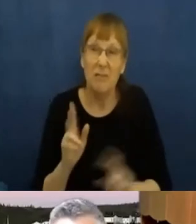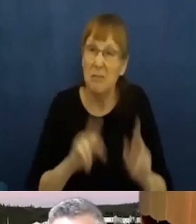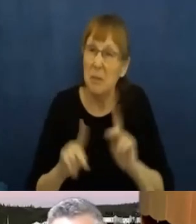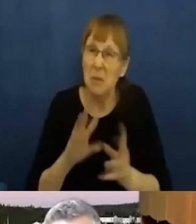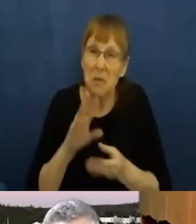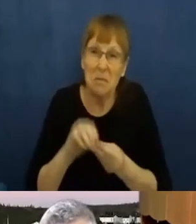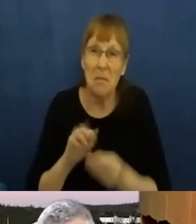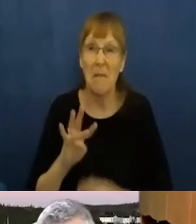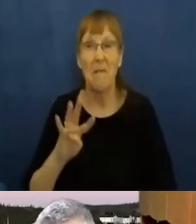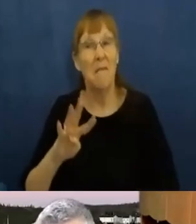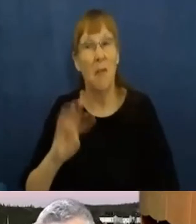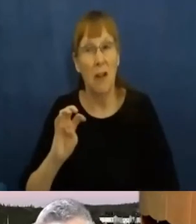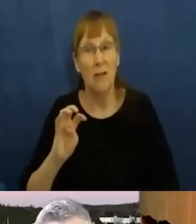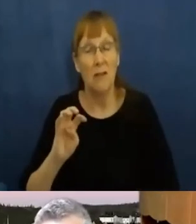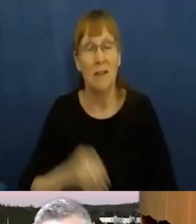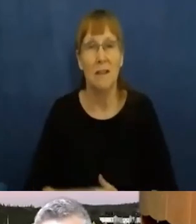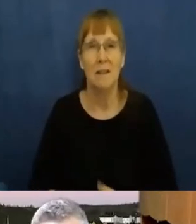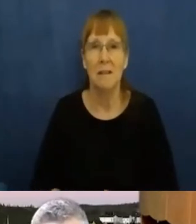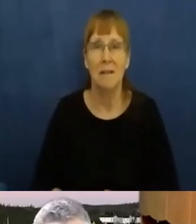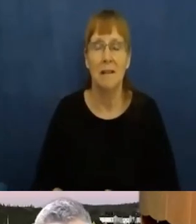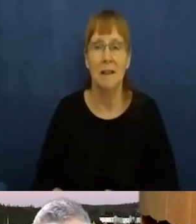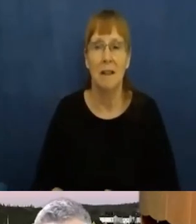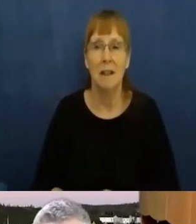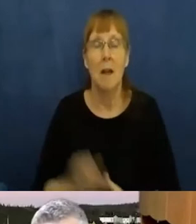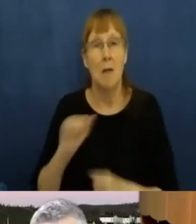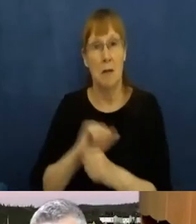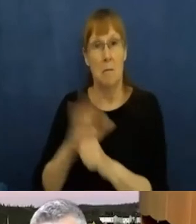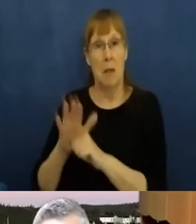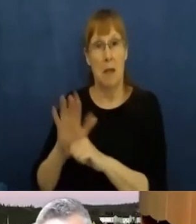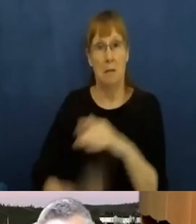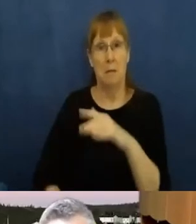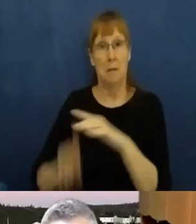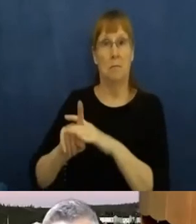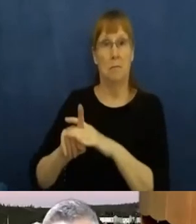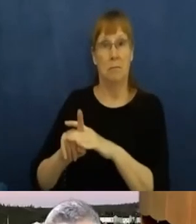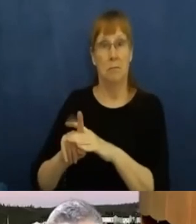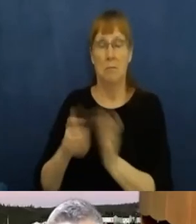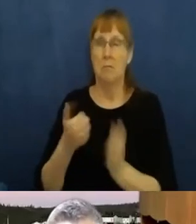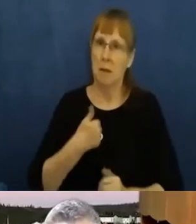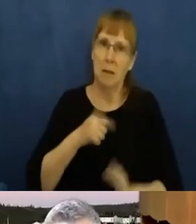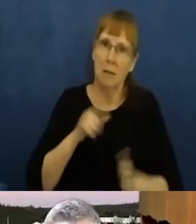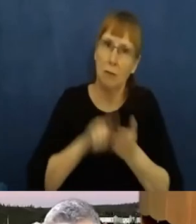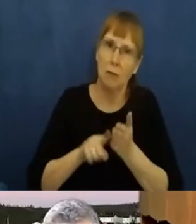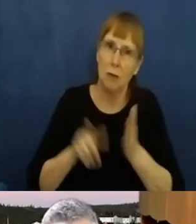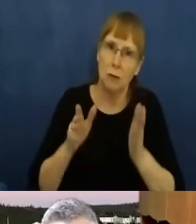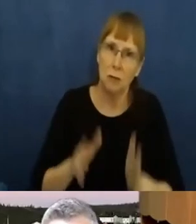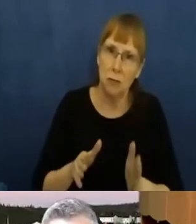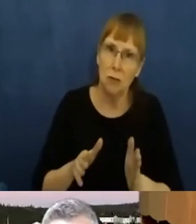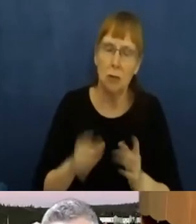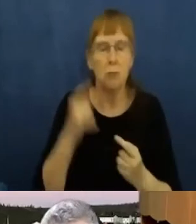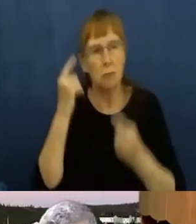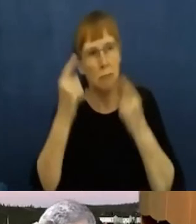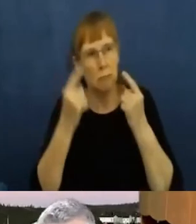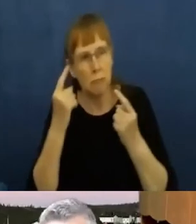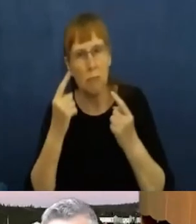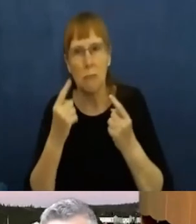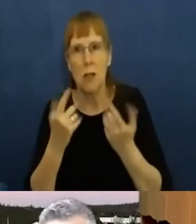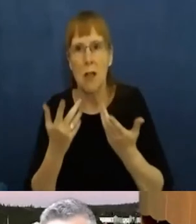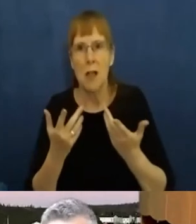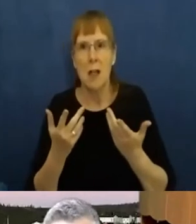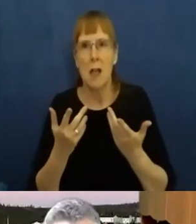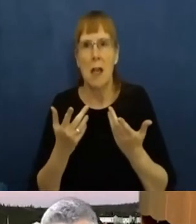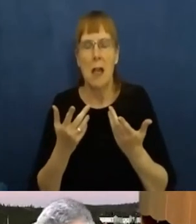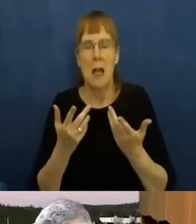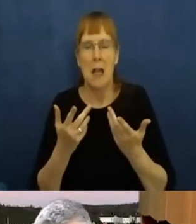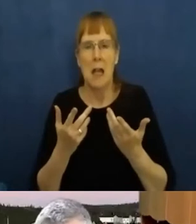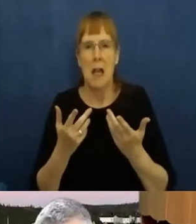came evident and as a researcher, a lot of us were, uh, wondering, uh, how were we going to get into communities and stuff like